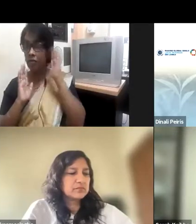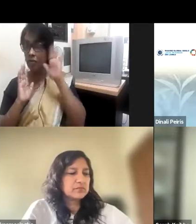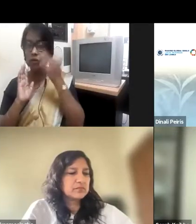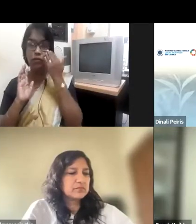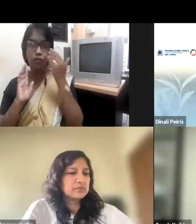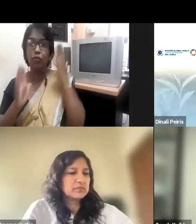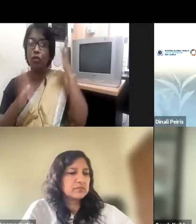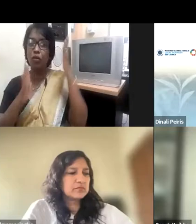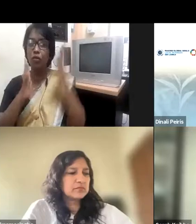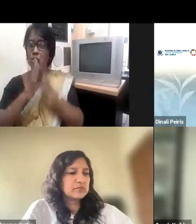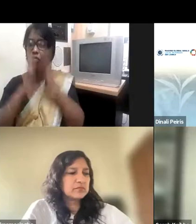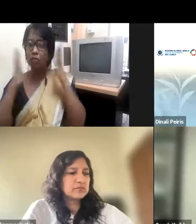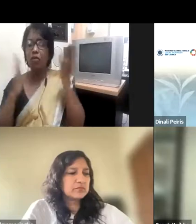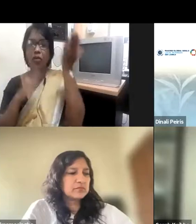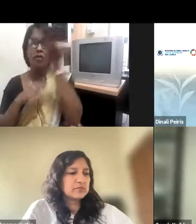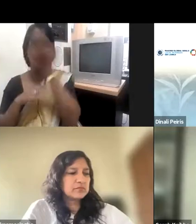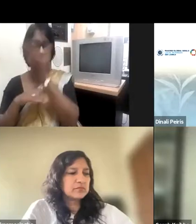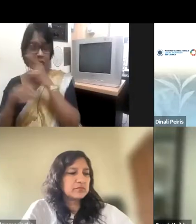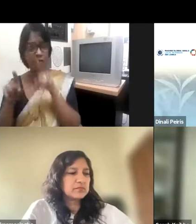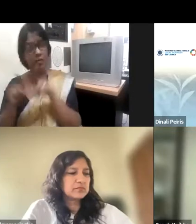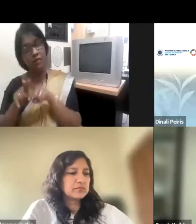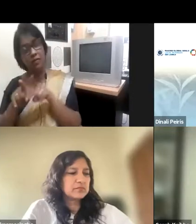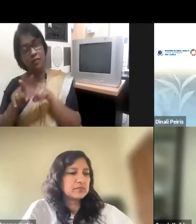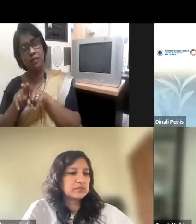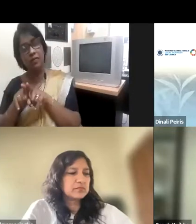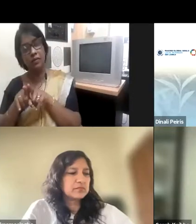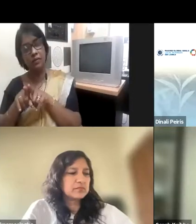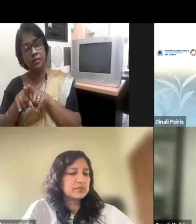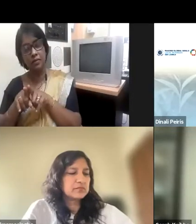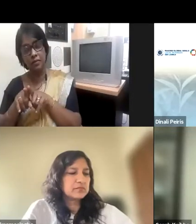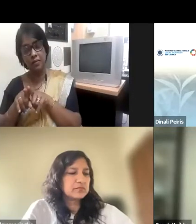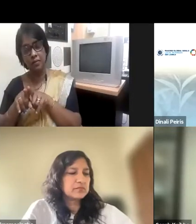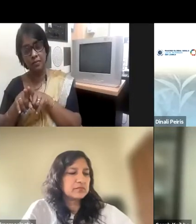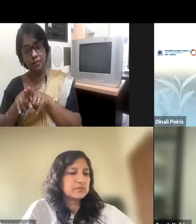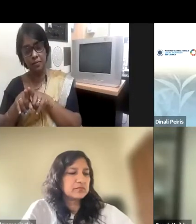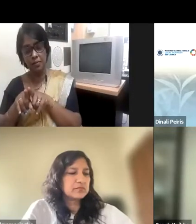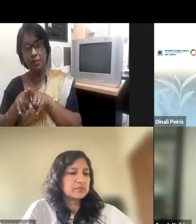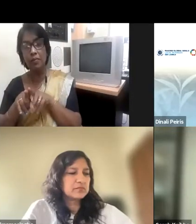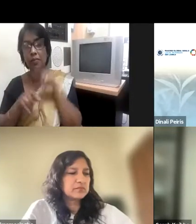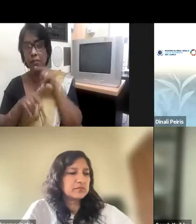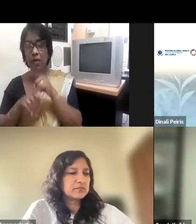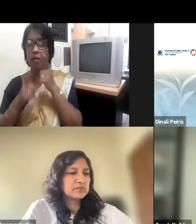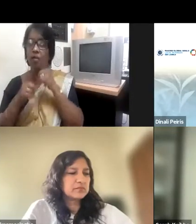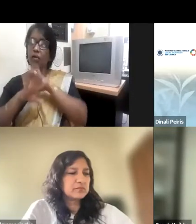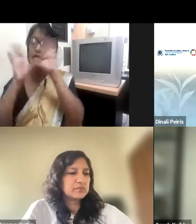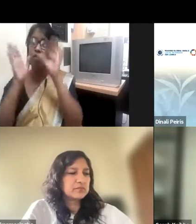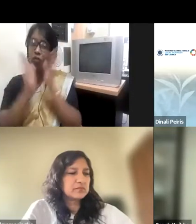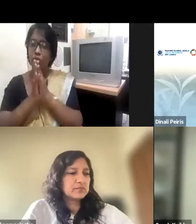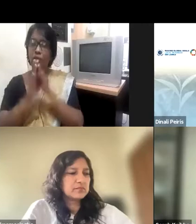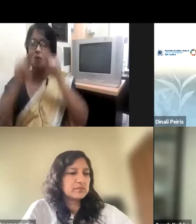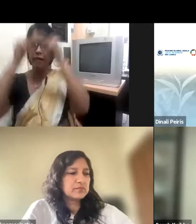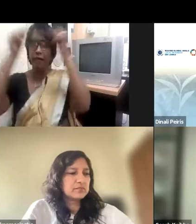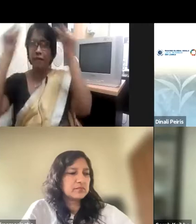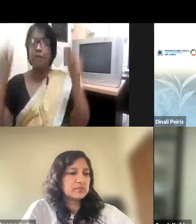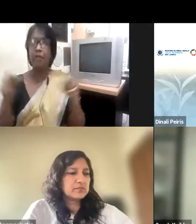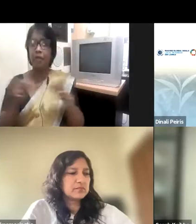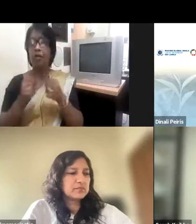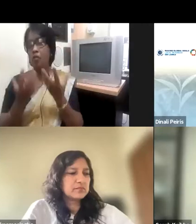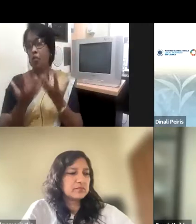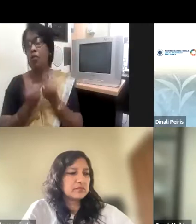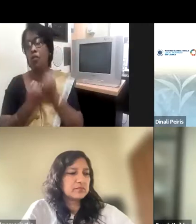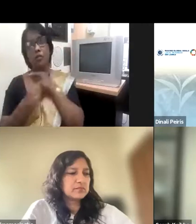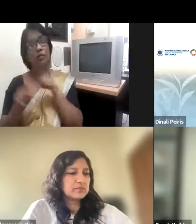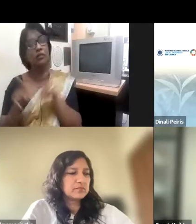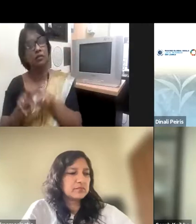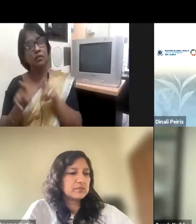changes, is that there's a need for quite a holistic kind of framework to actually make a systemic change. And the one that we've maybe